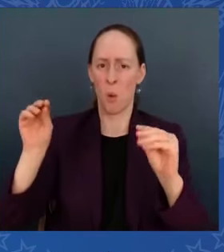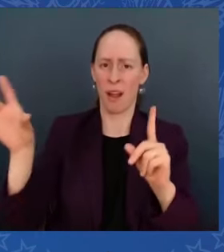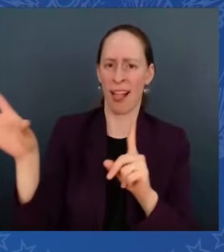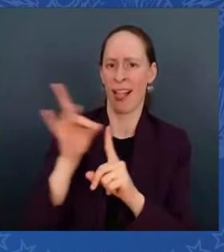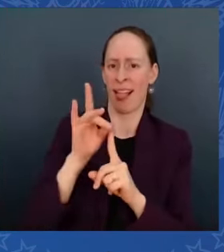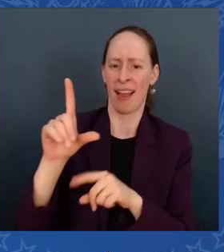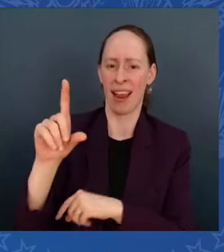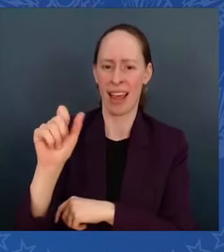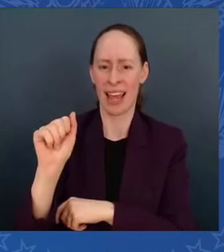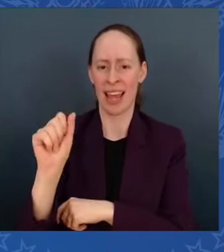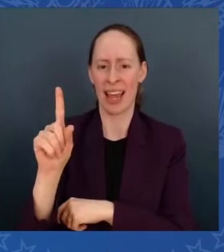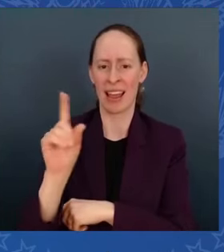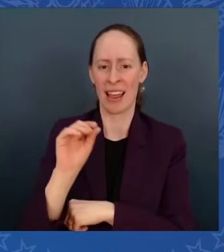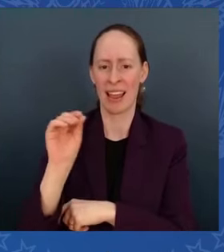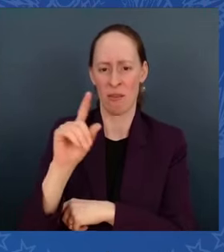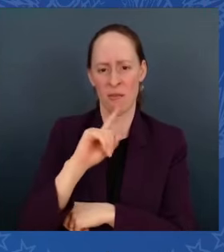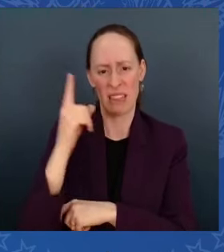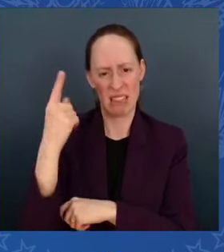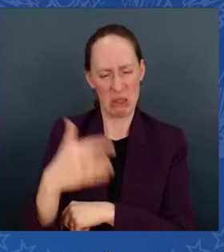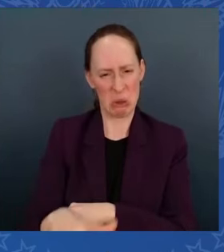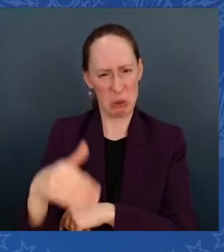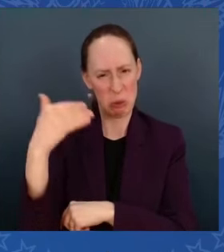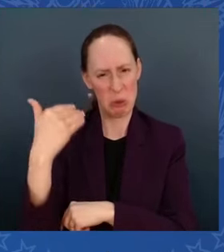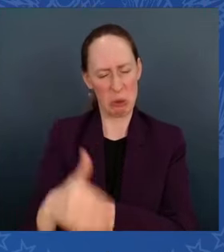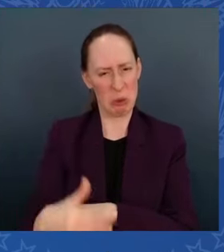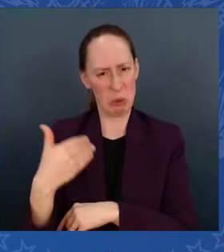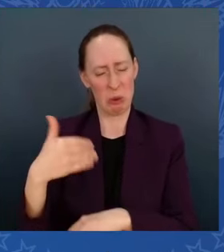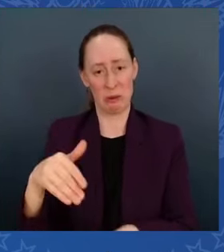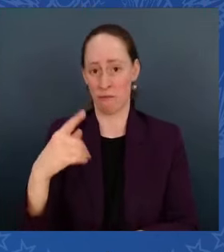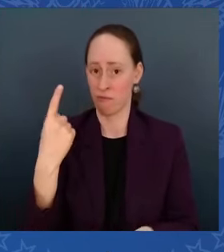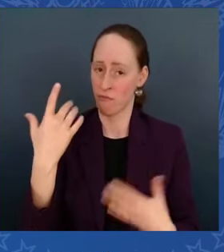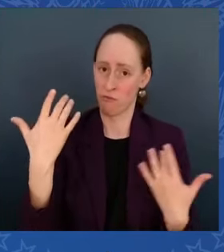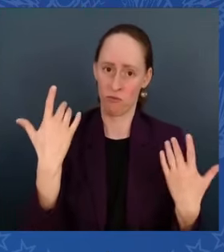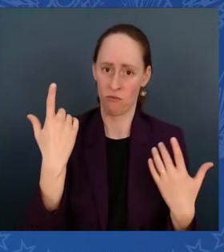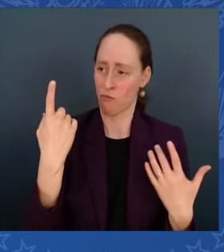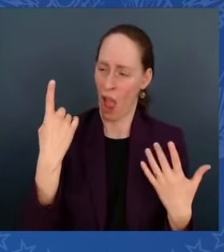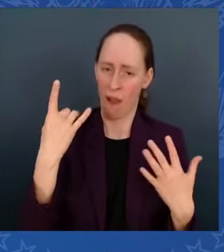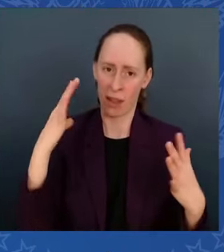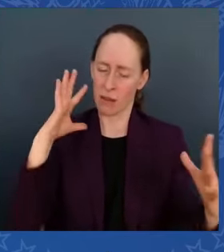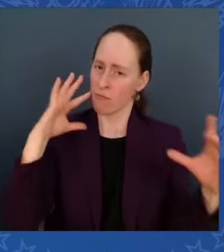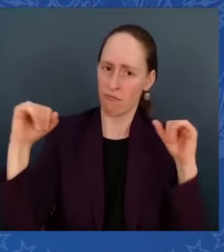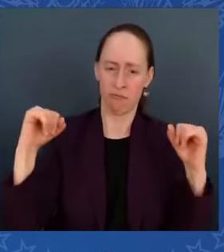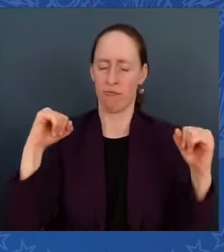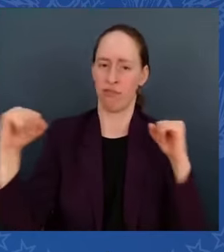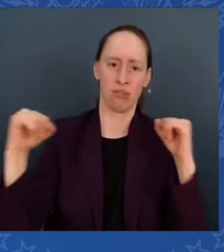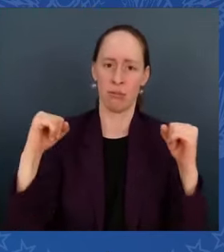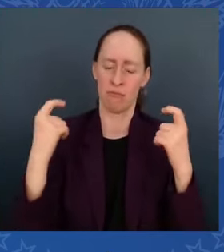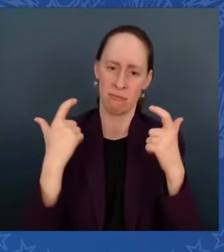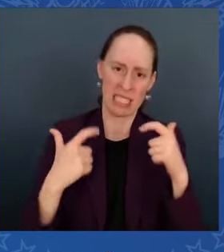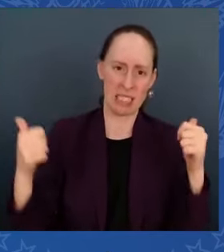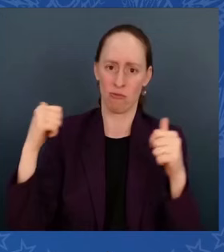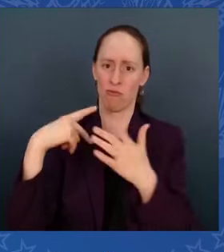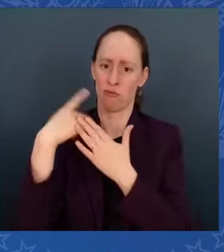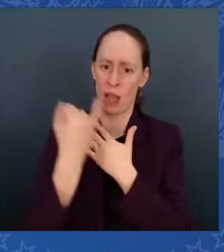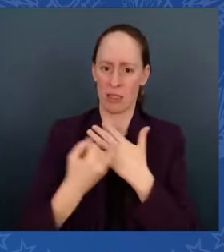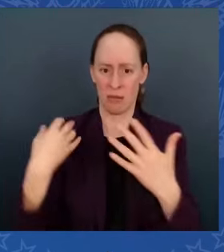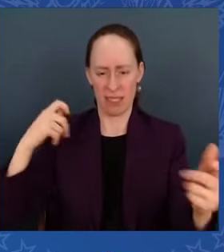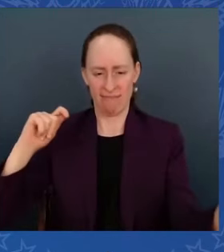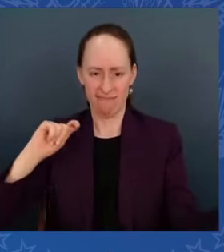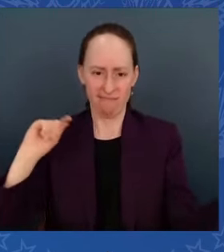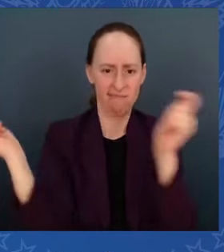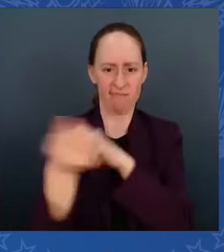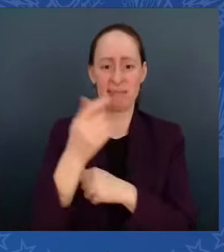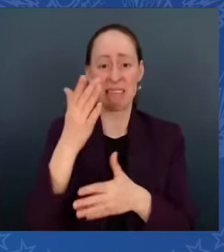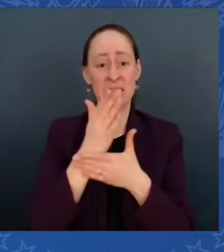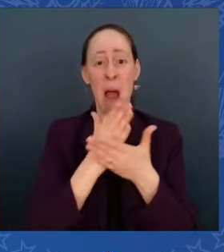agendas ever. We're upgrading old water mains, treatment plants — some of them are as old as 100 years old here in America